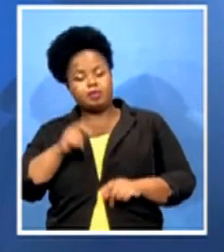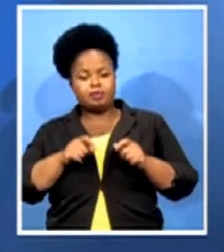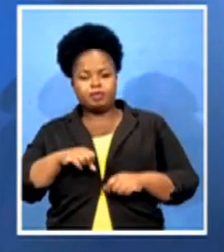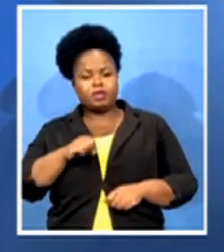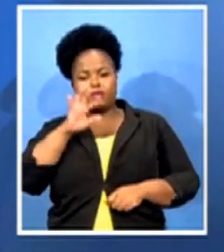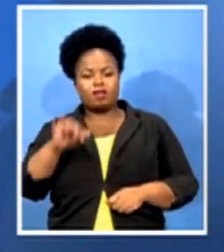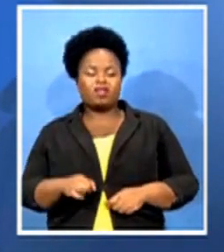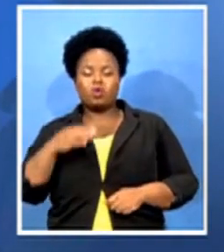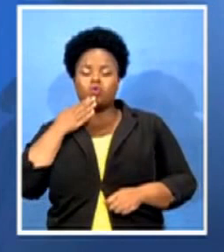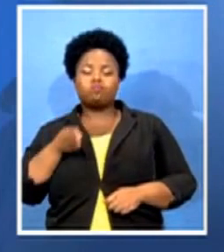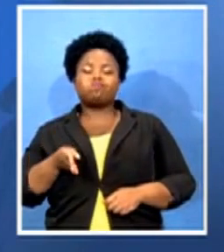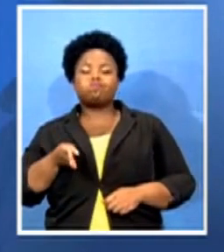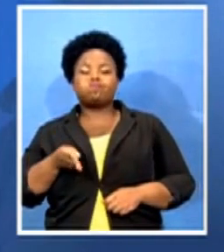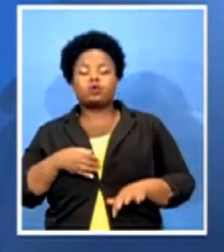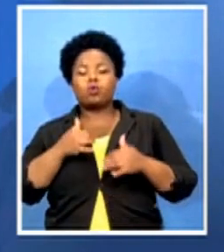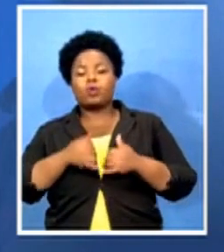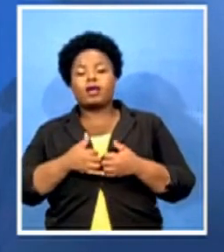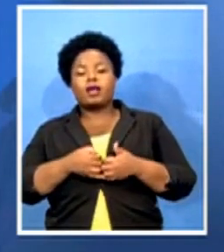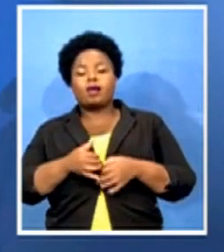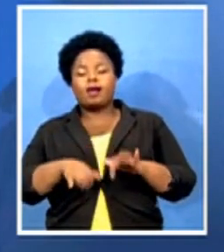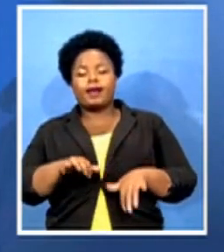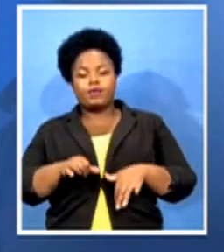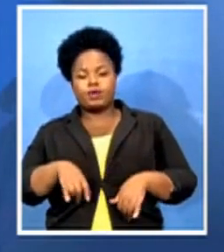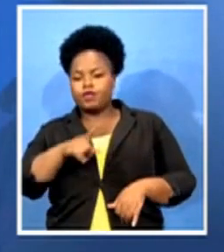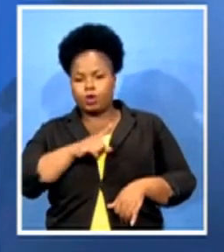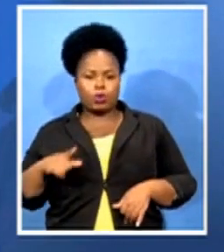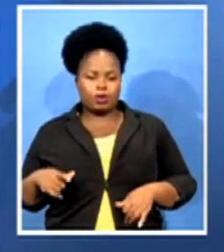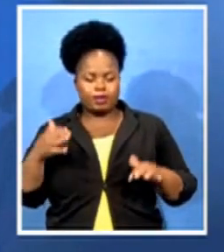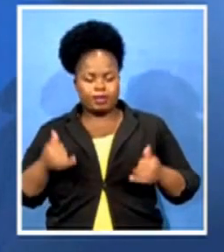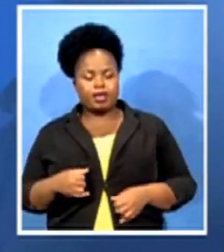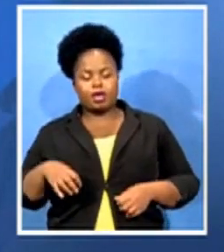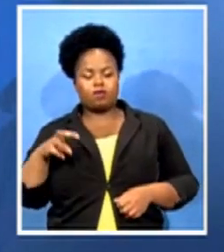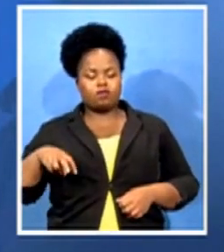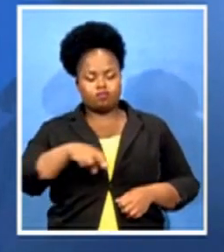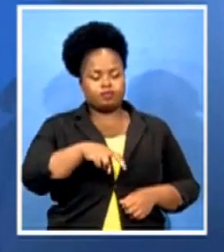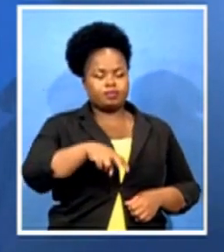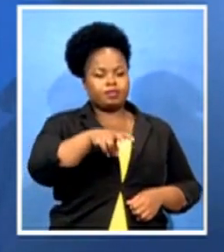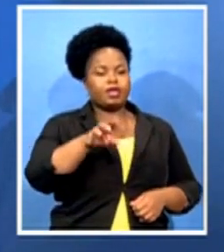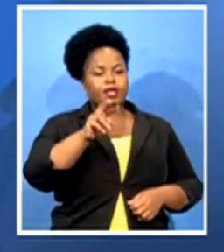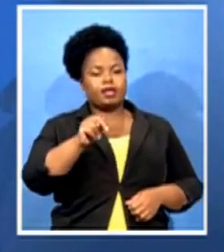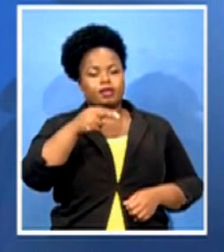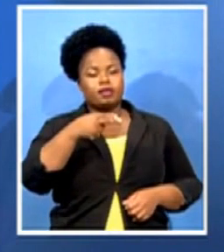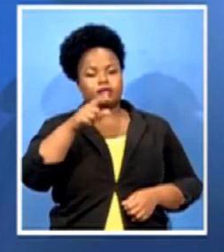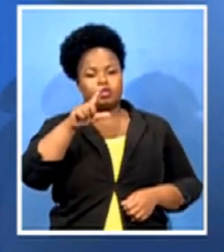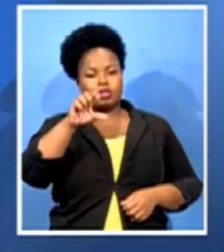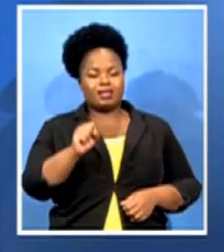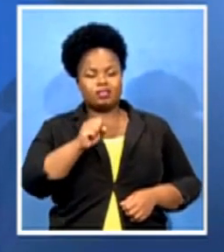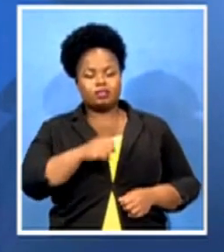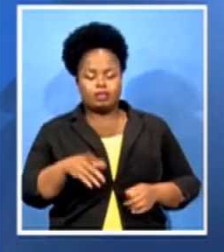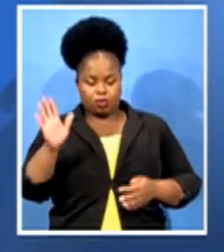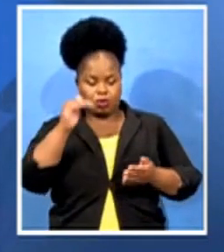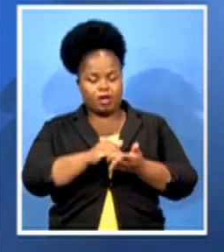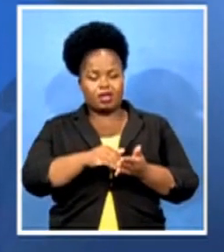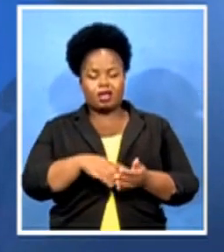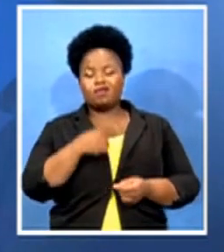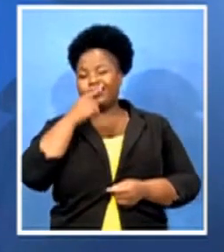a mobile laboratory, NHLS, which tests you if we do antigen tests in case you